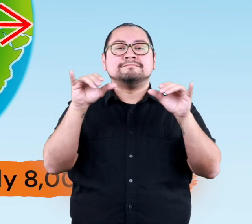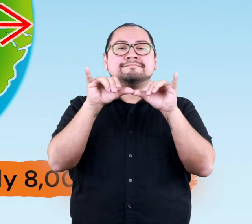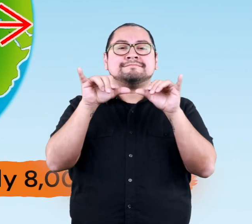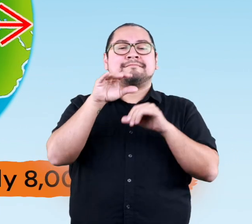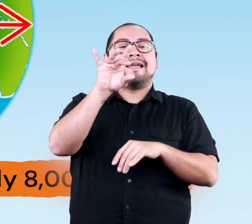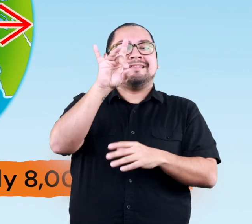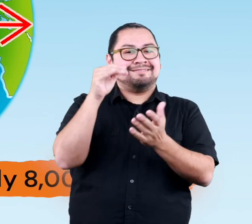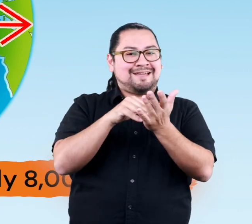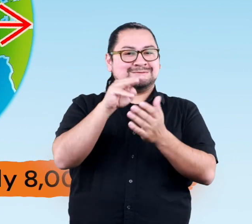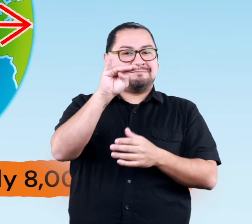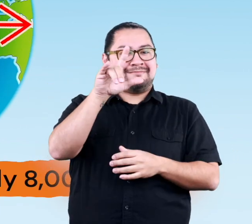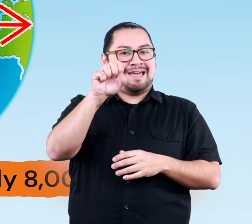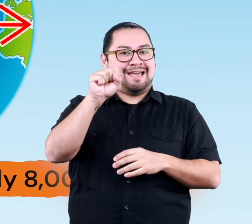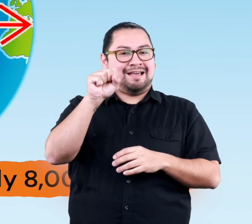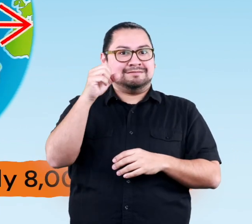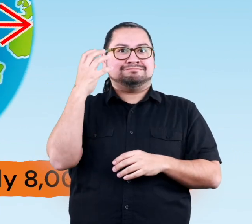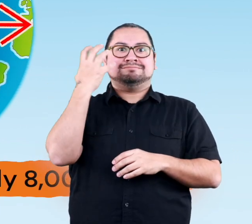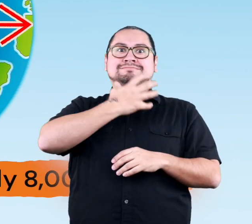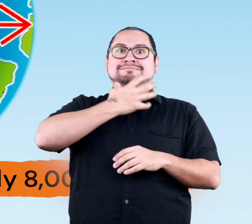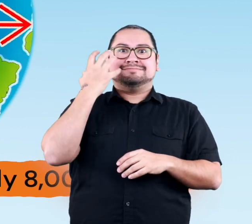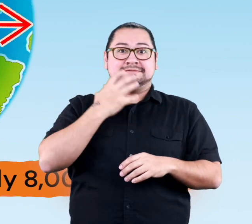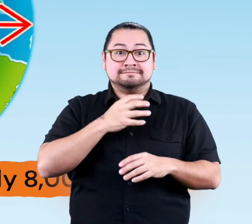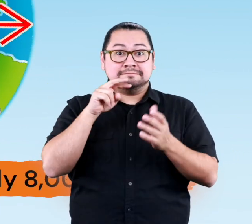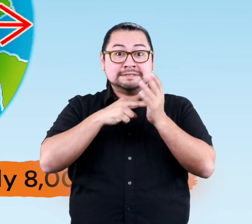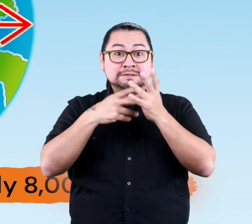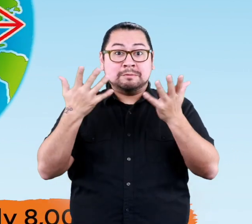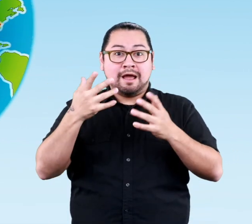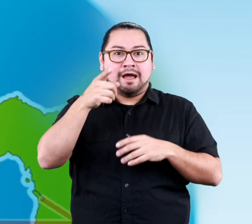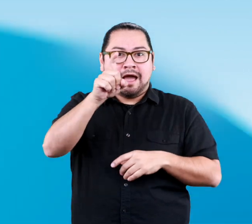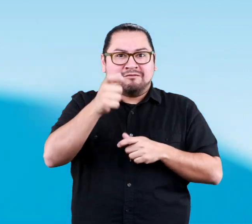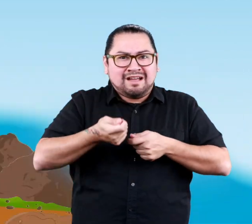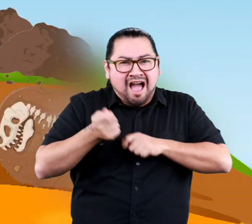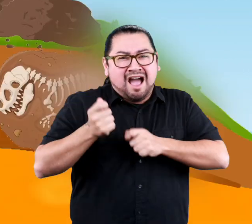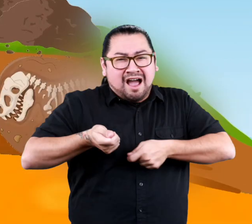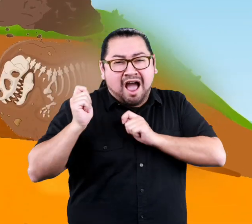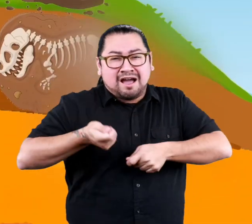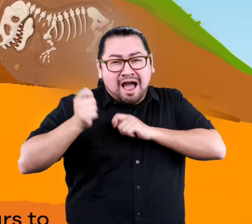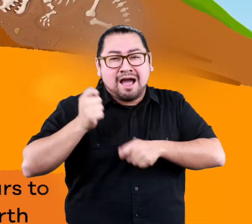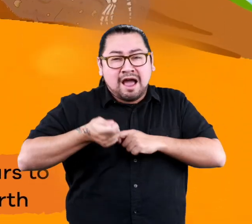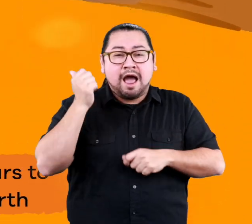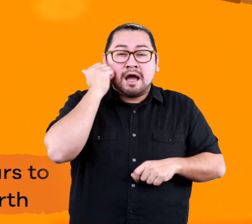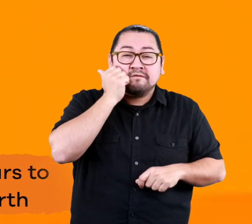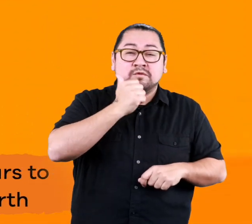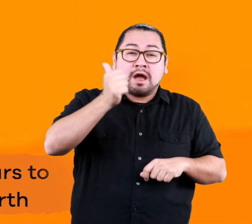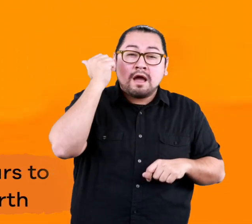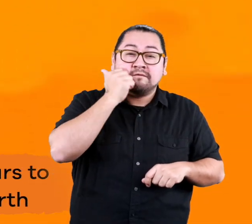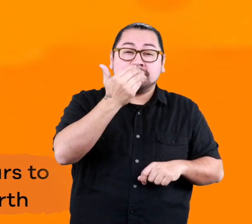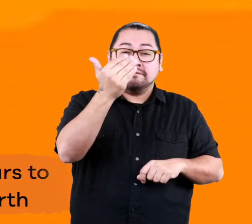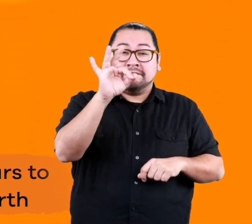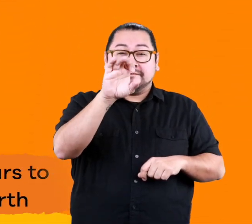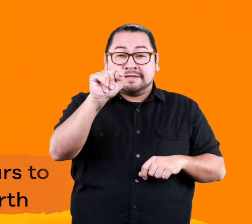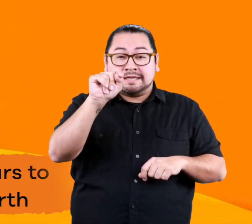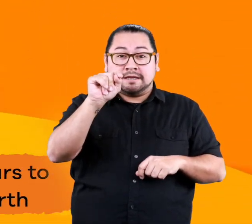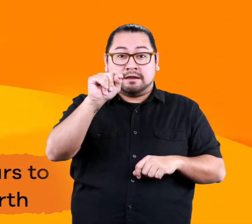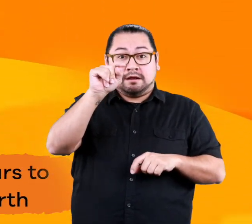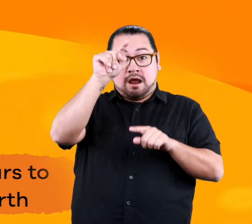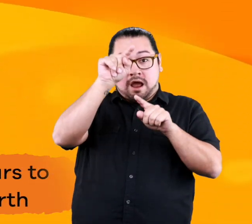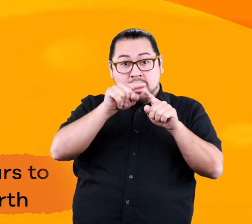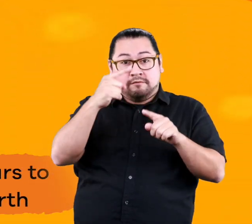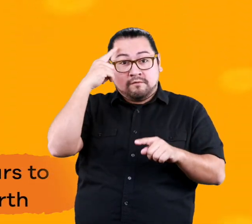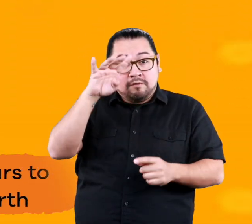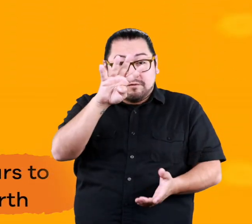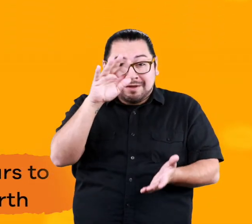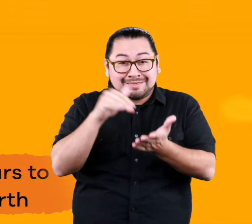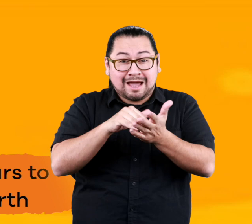of the earth is nearly 8,000 miles, which means you would have to dig 15 feet per day